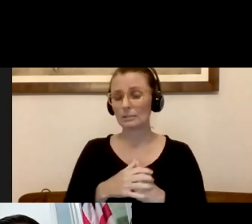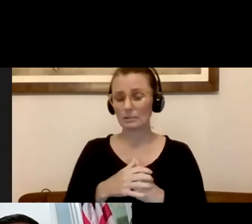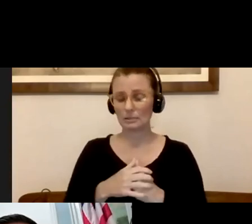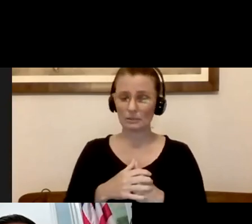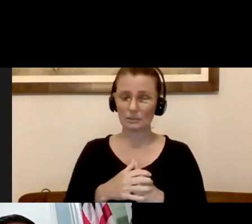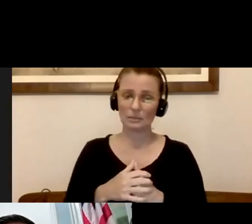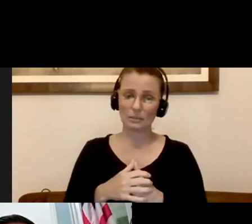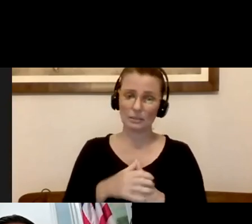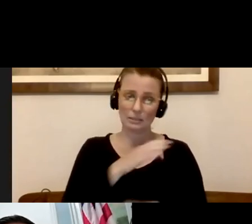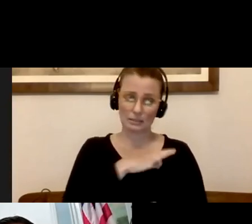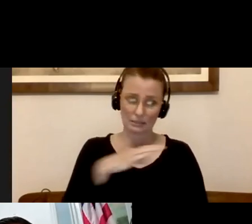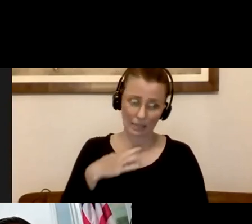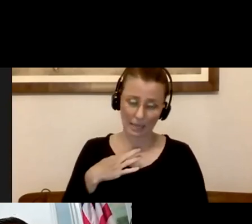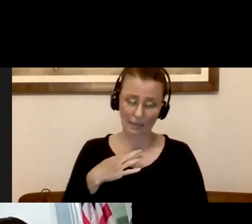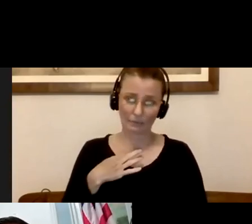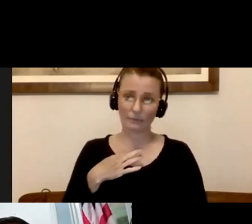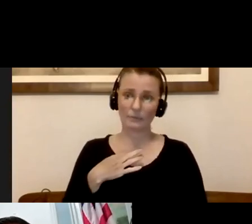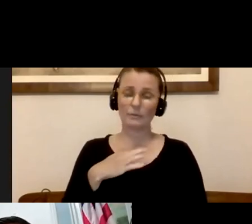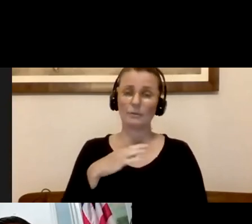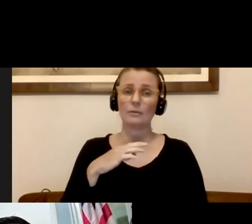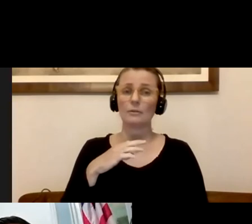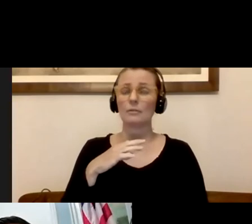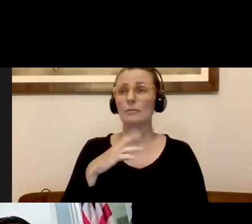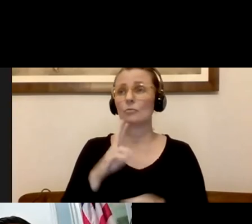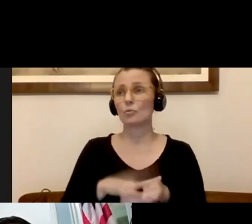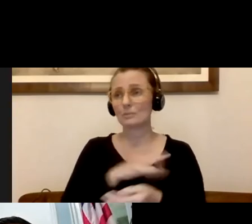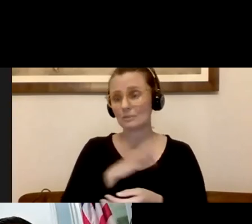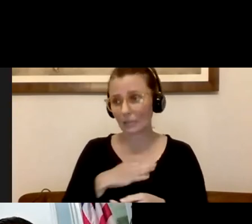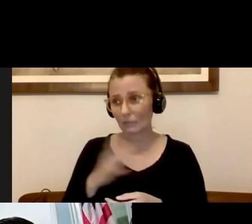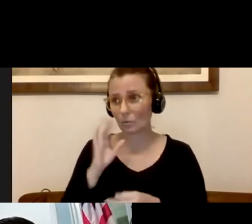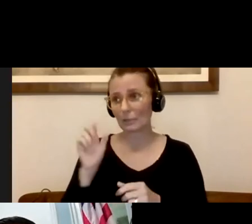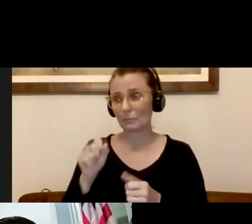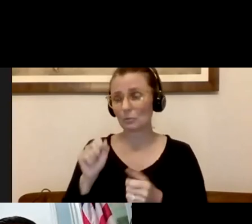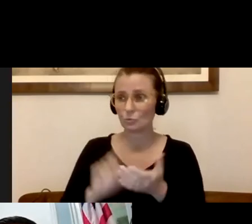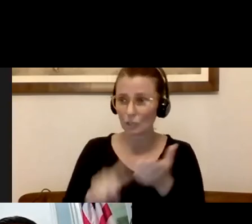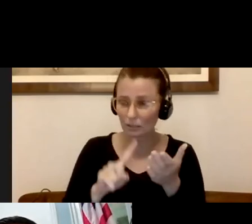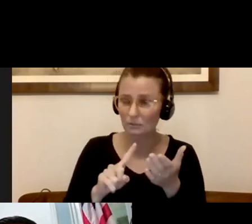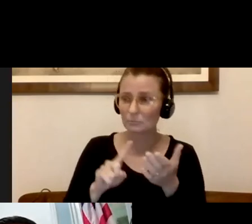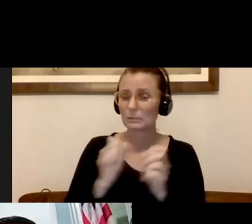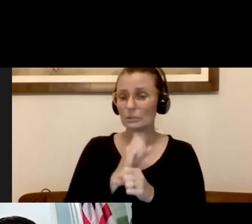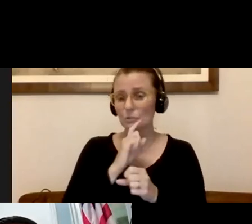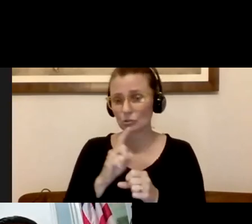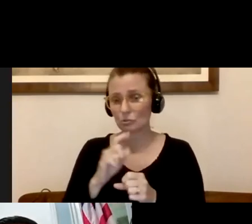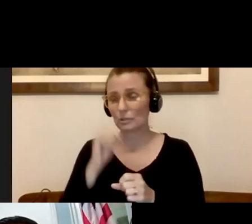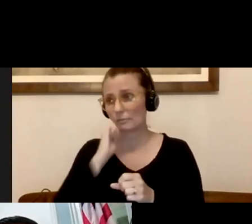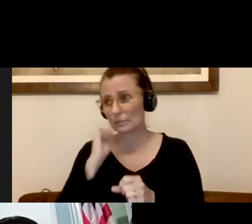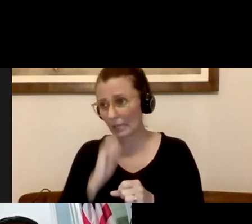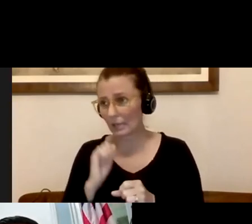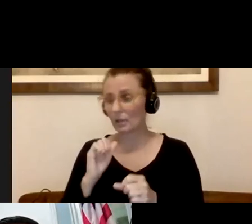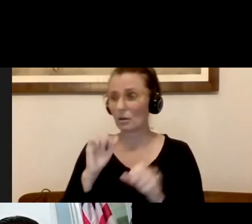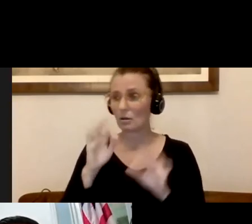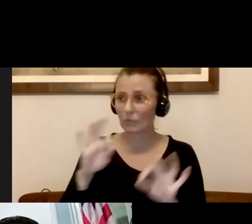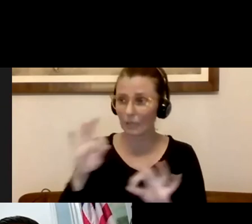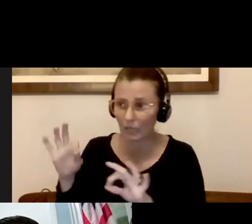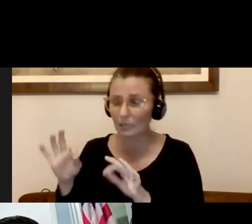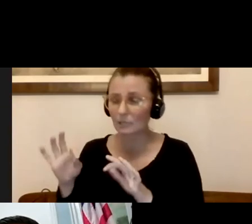nursing staff will give you a call, check in with you. We'll be able to check in with you on a daily basis if that's what you need. If you only need to